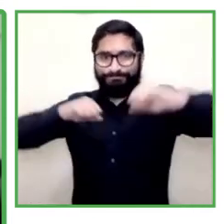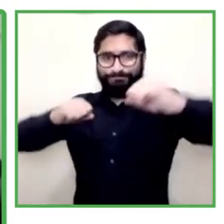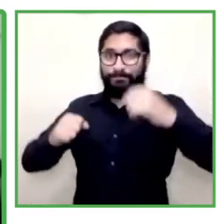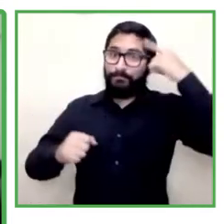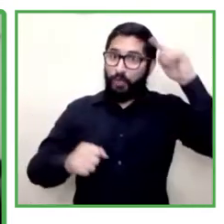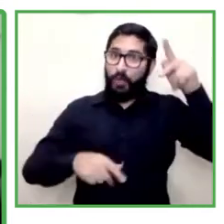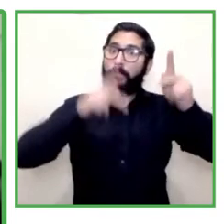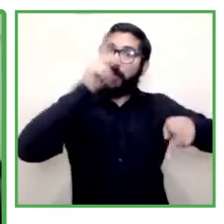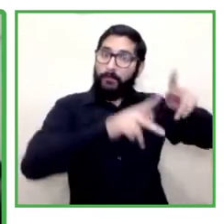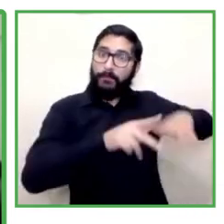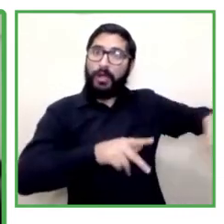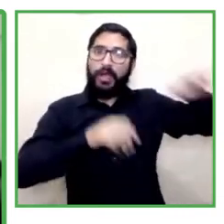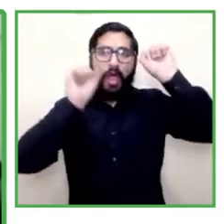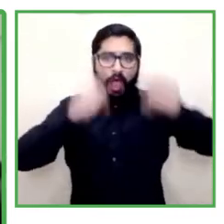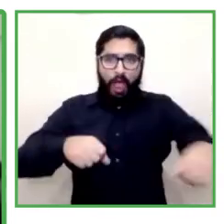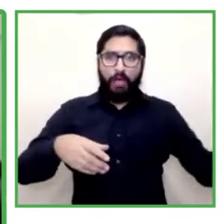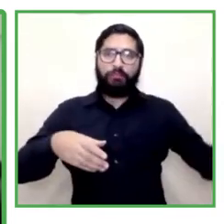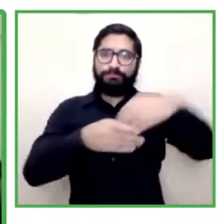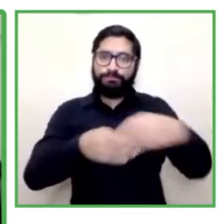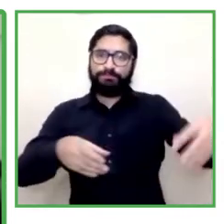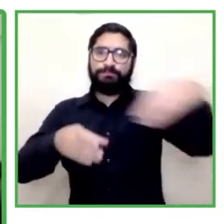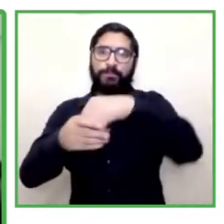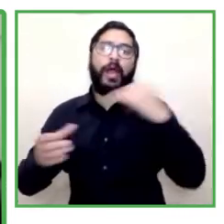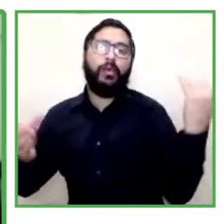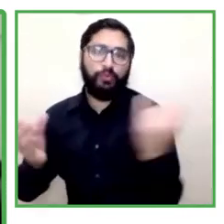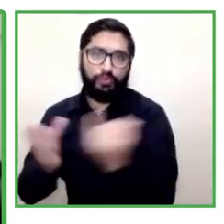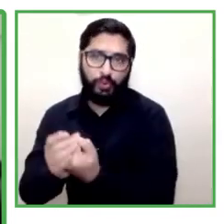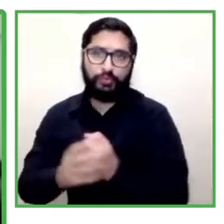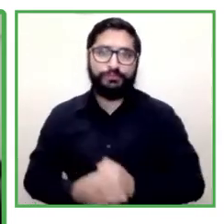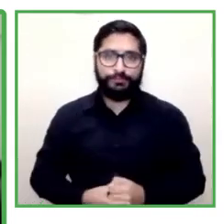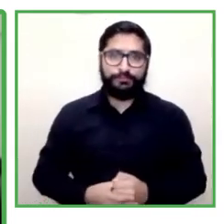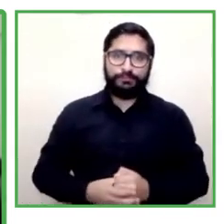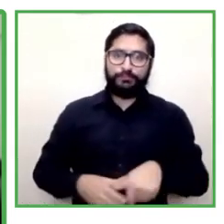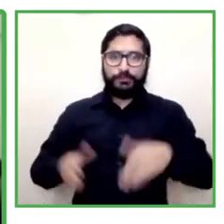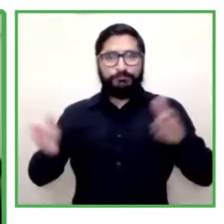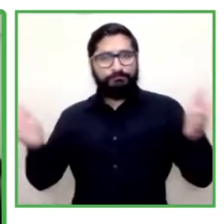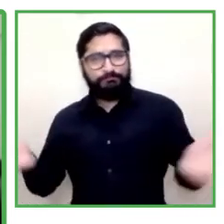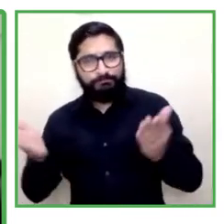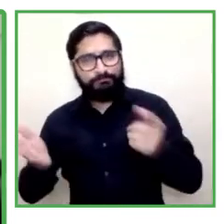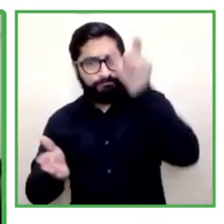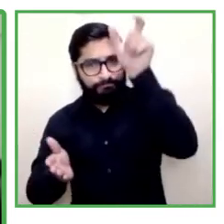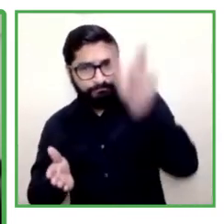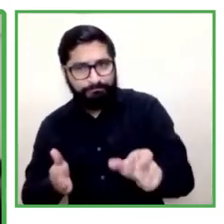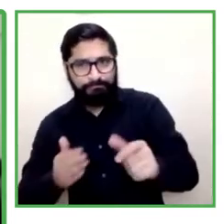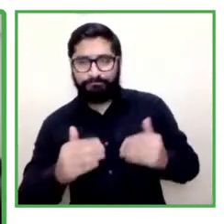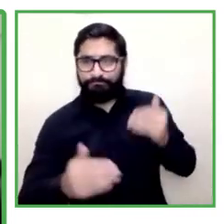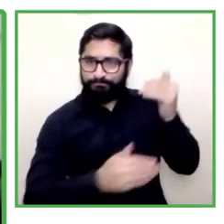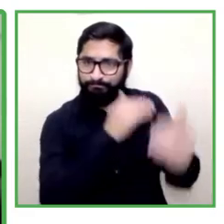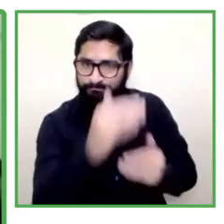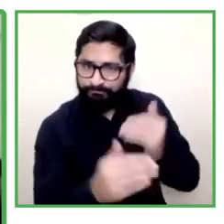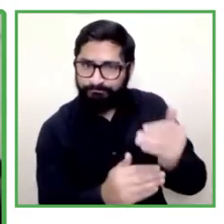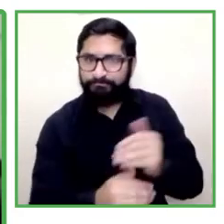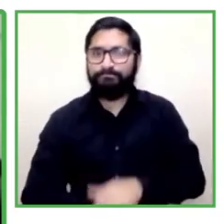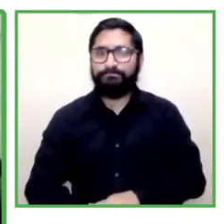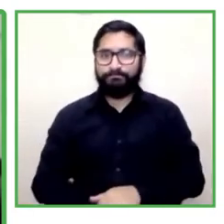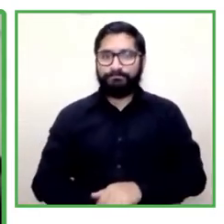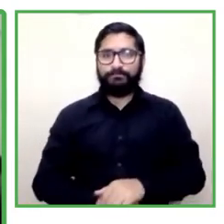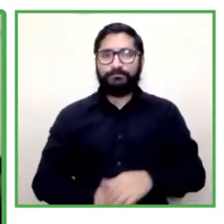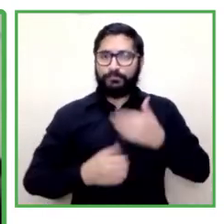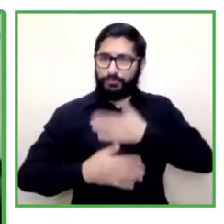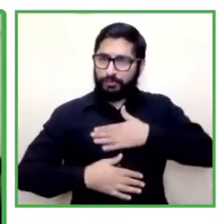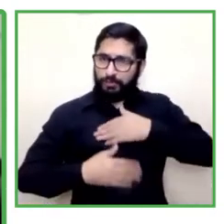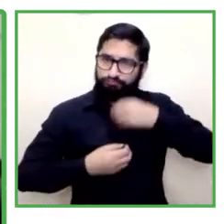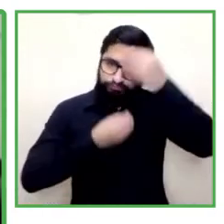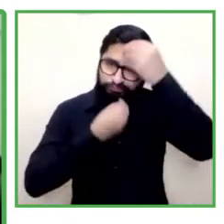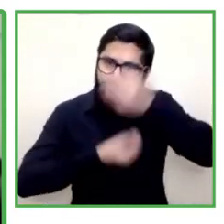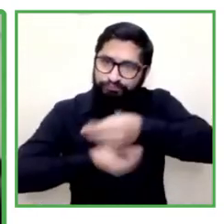of the indie institutions to make an impact and true progress. But we want some other news as well. And it is